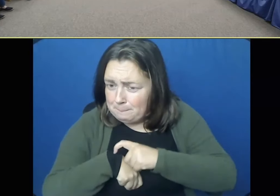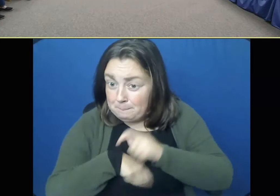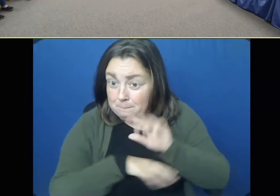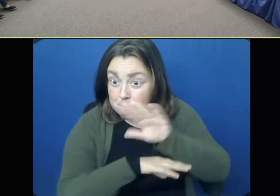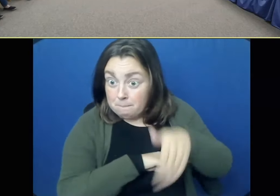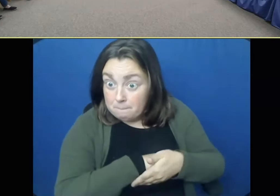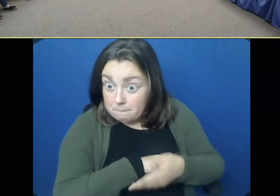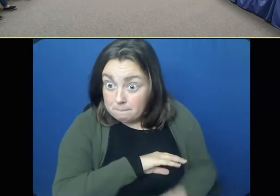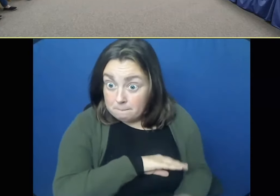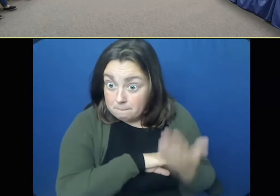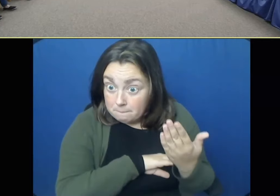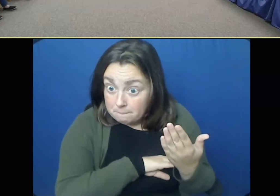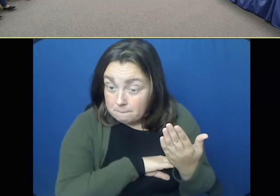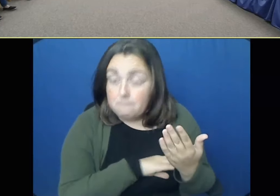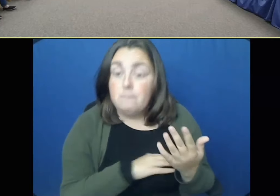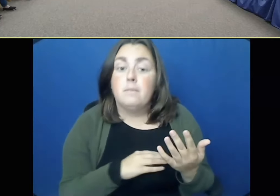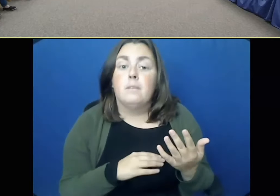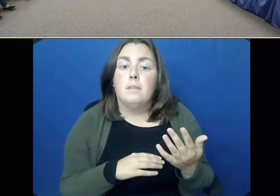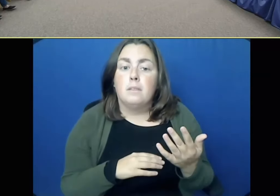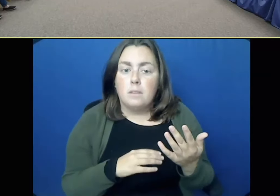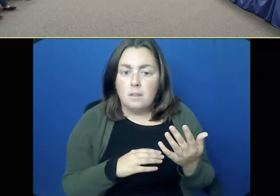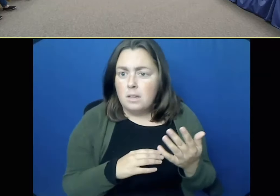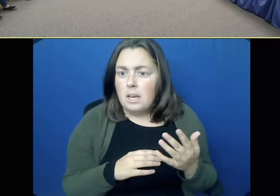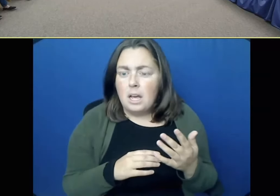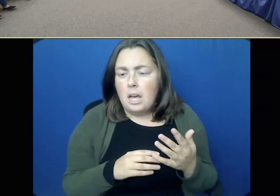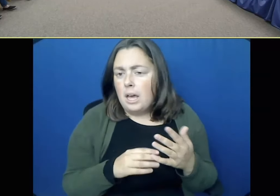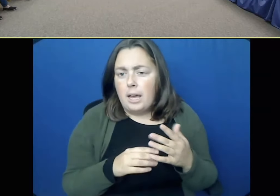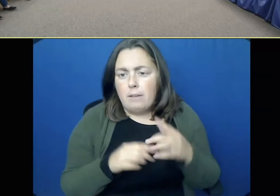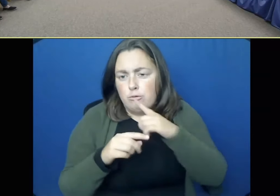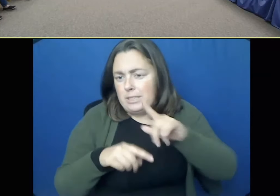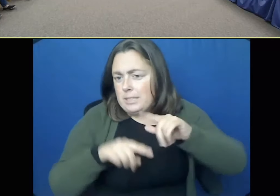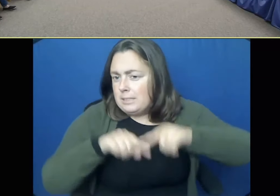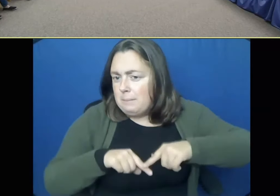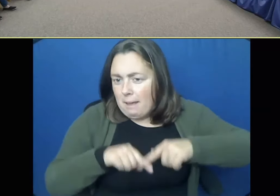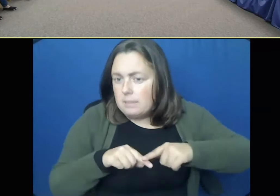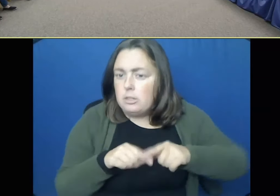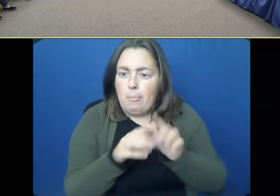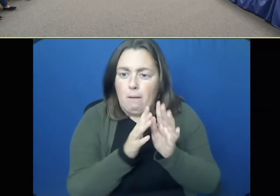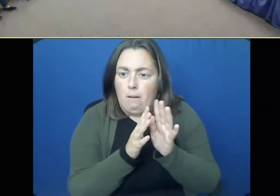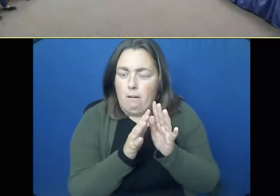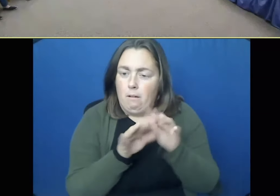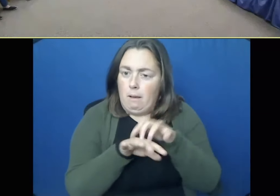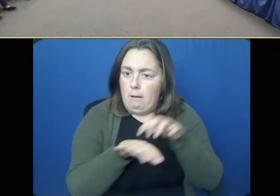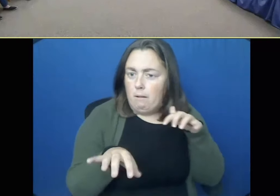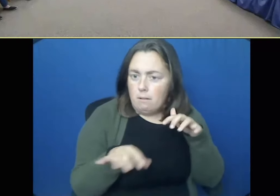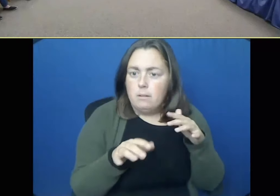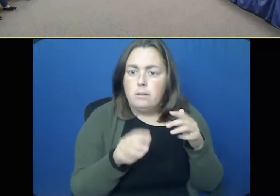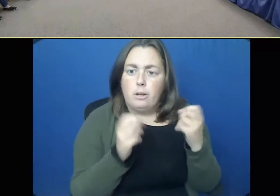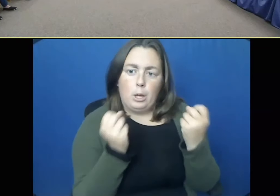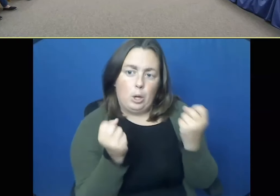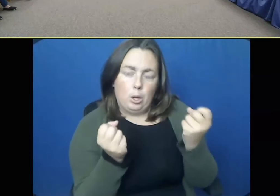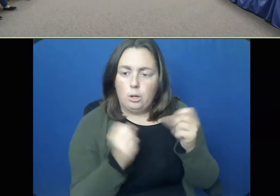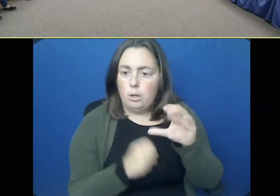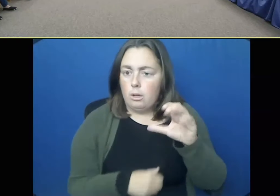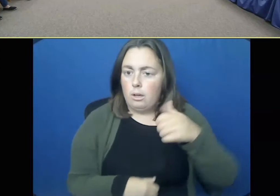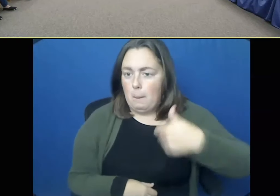into the morning, into the, everything's around the commute hour. Almost everything. So it's not necessarily the amount of people that don't have power,